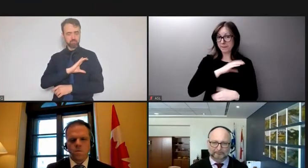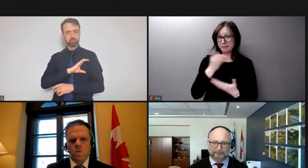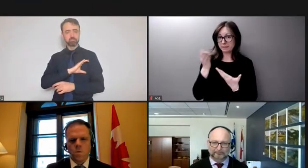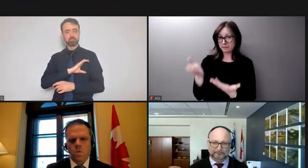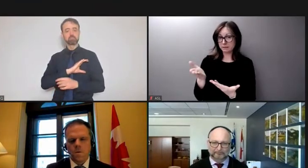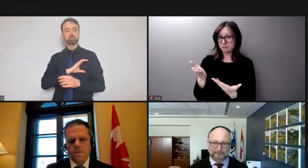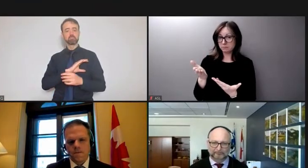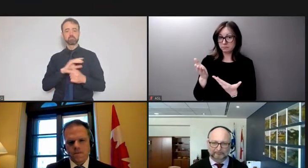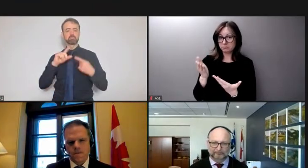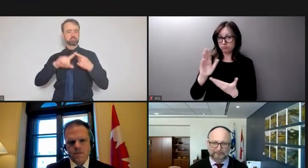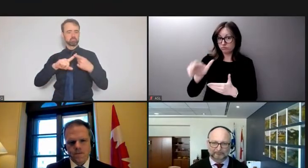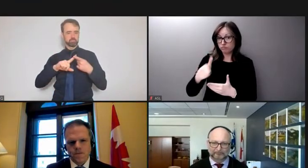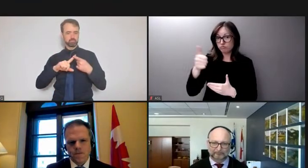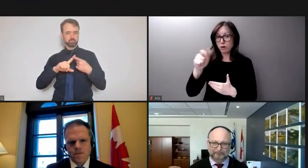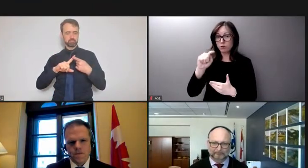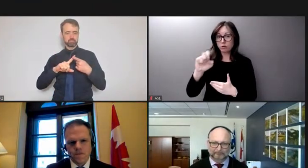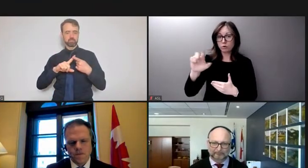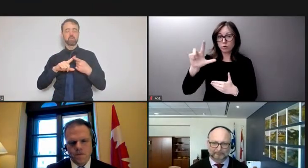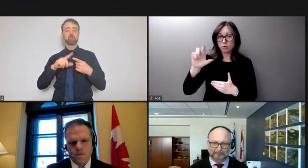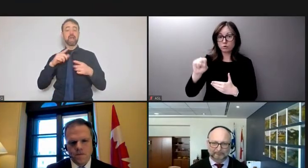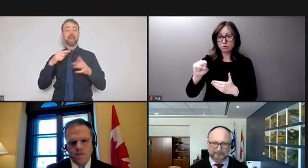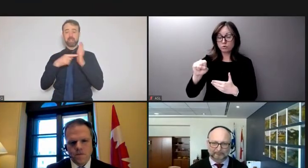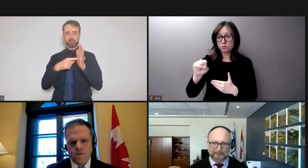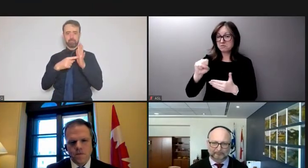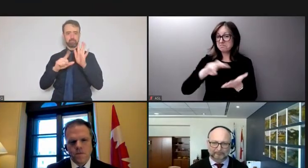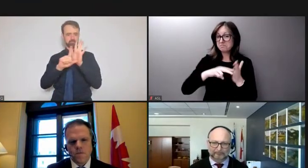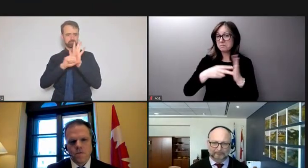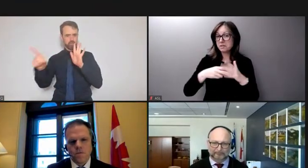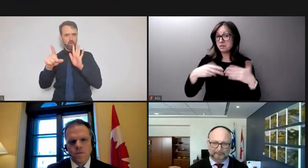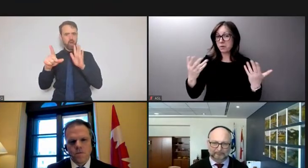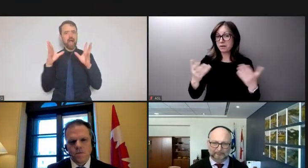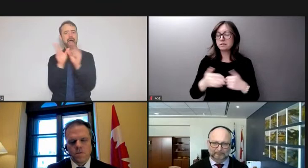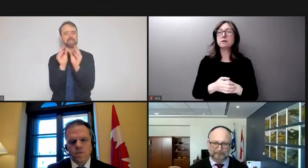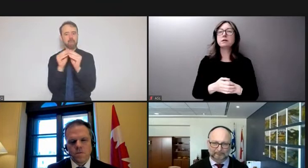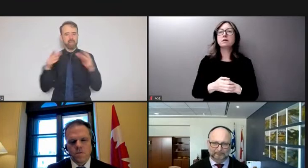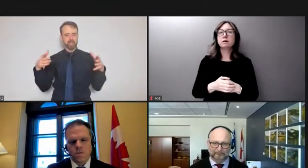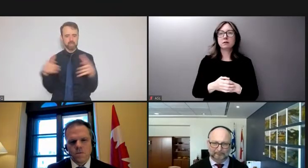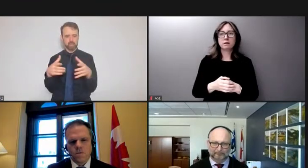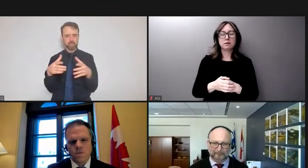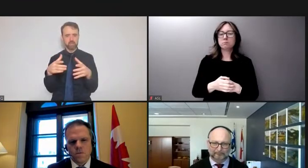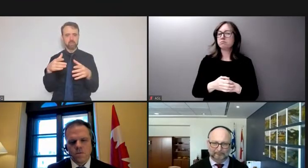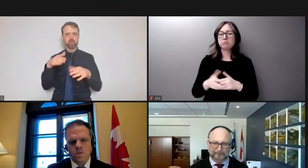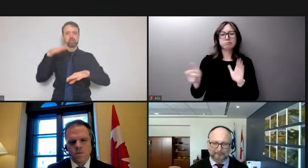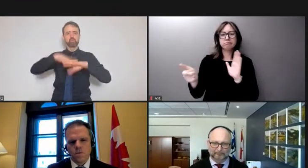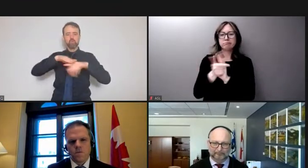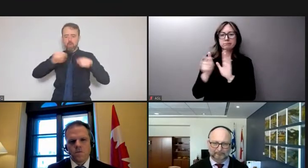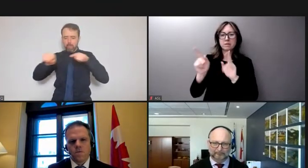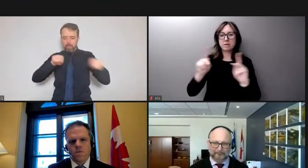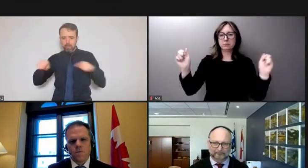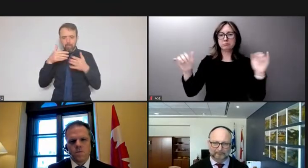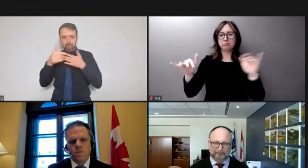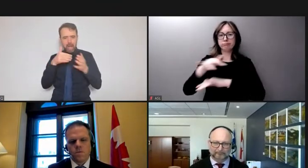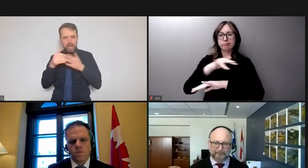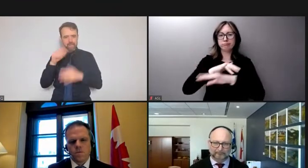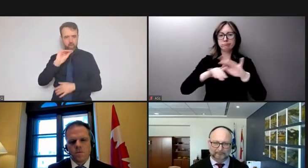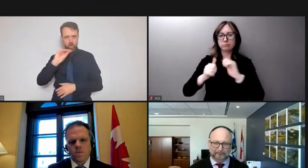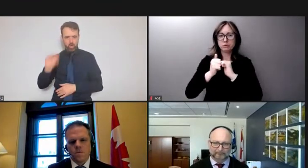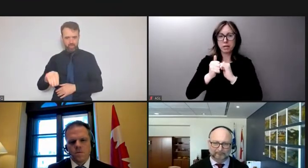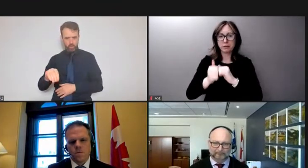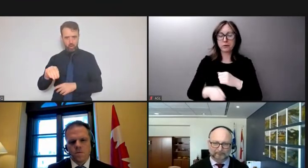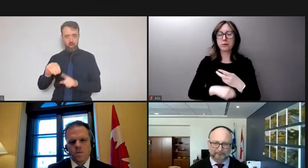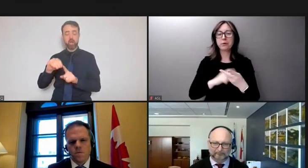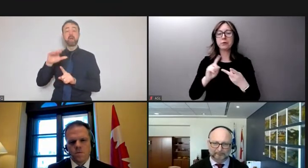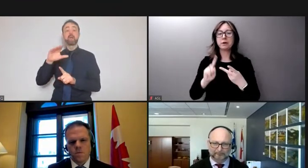prohibition of assembly on some areas in Ottawa, but not only there,